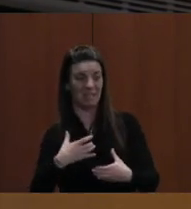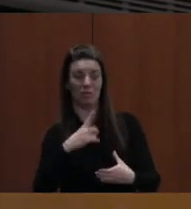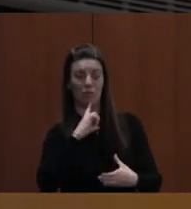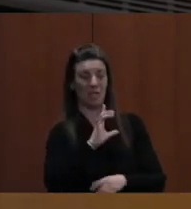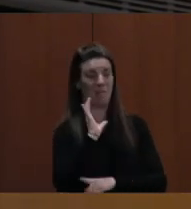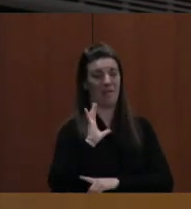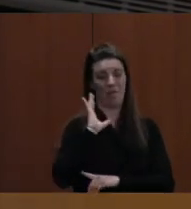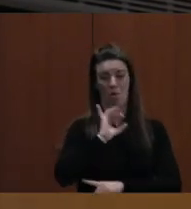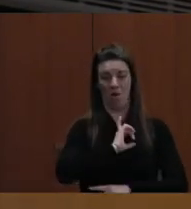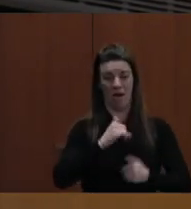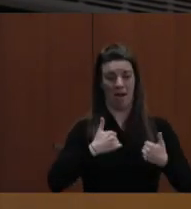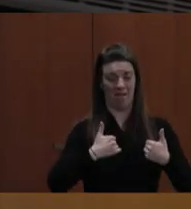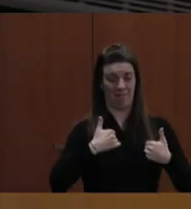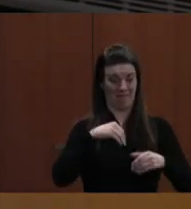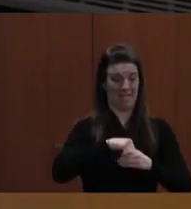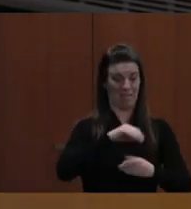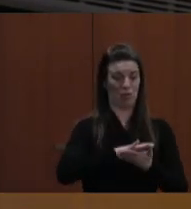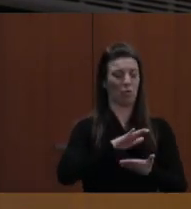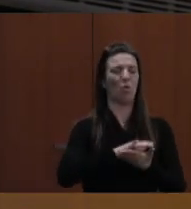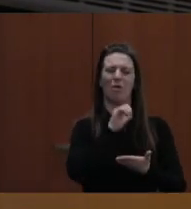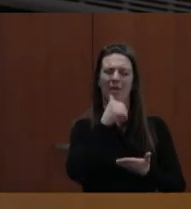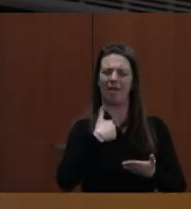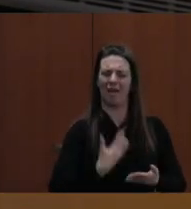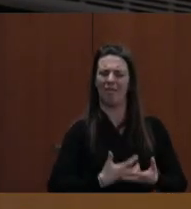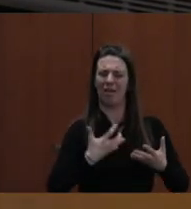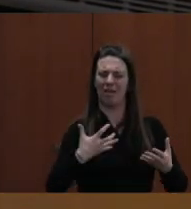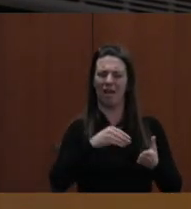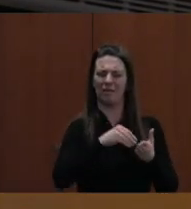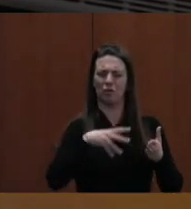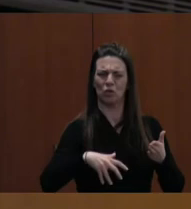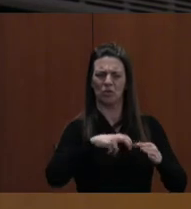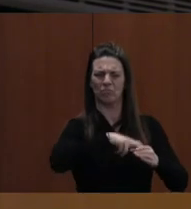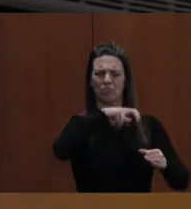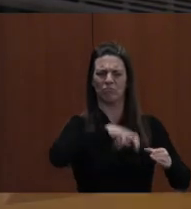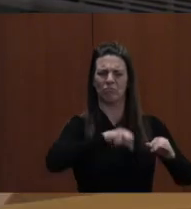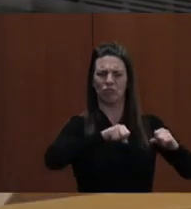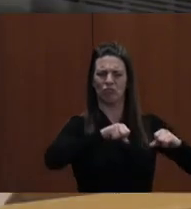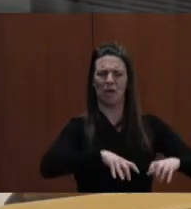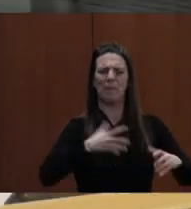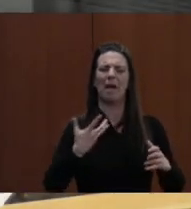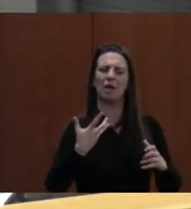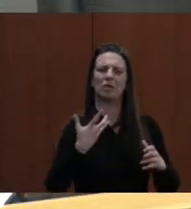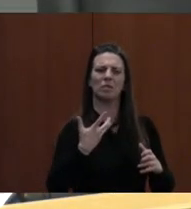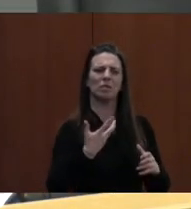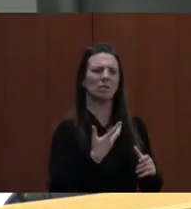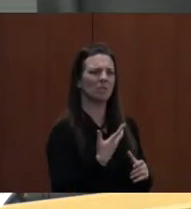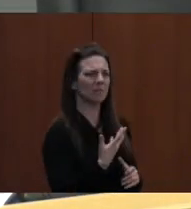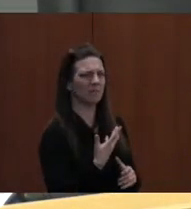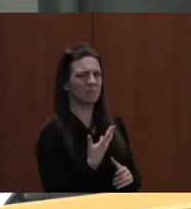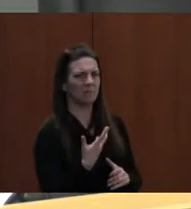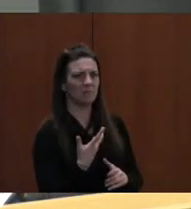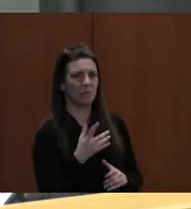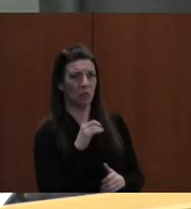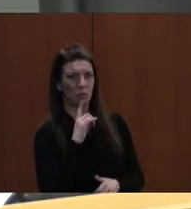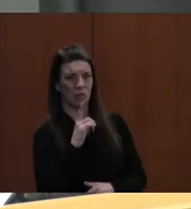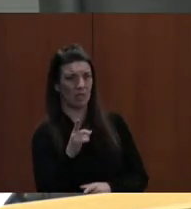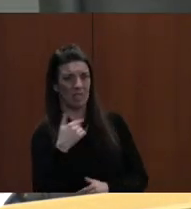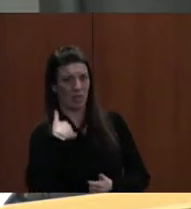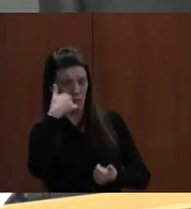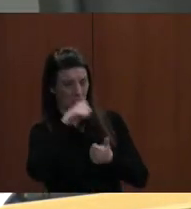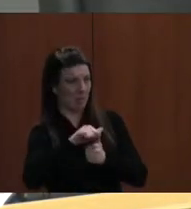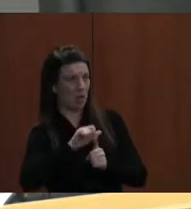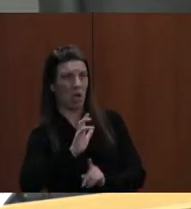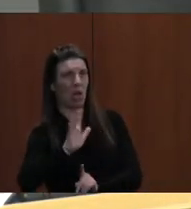dropouts. I'm just wondering. My experience, Mr. Gessler, we just didn't talk about dropouts. When I took over